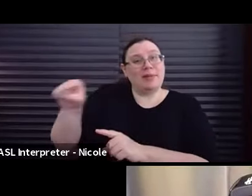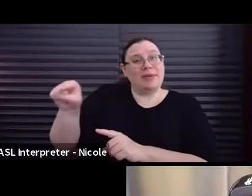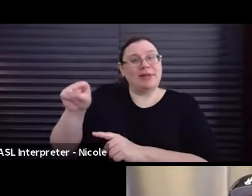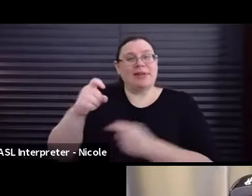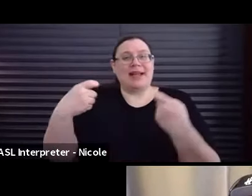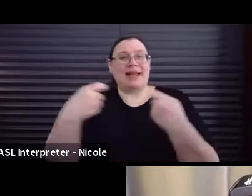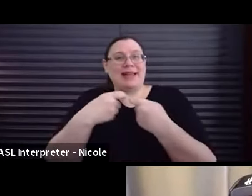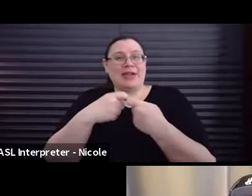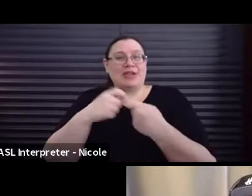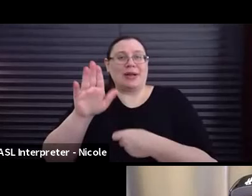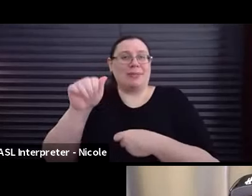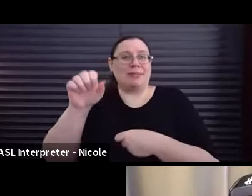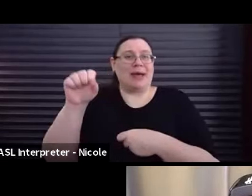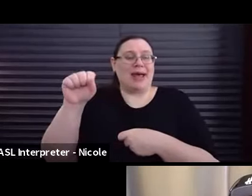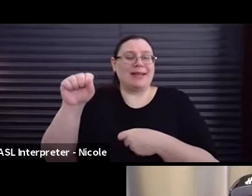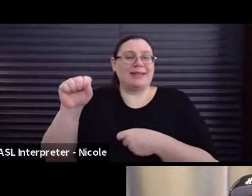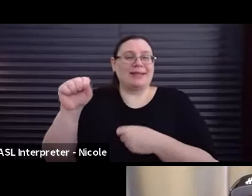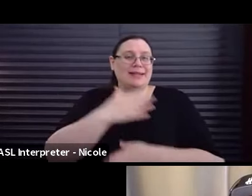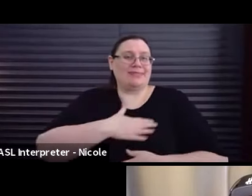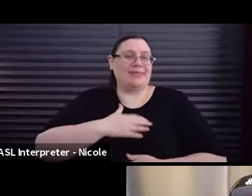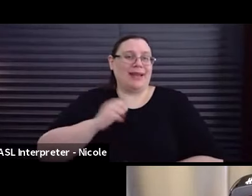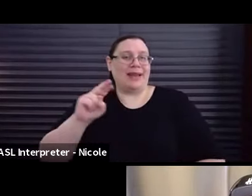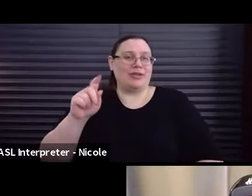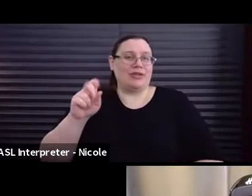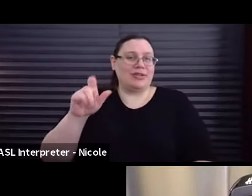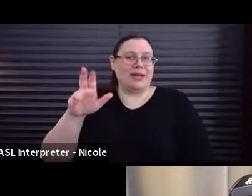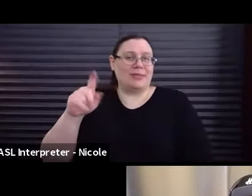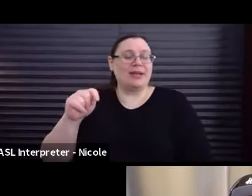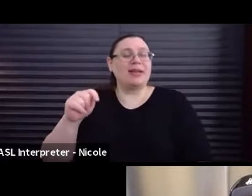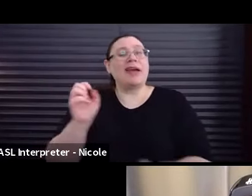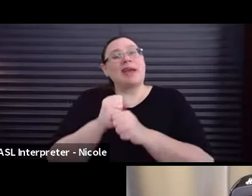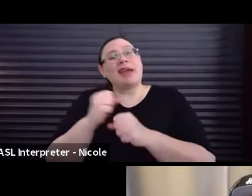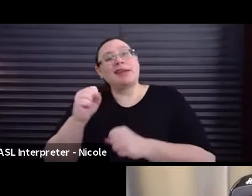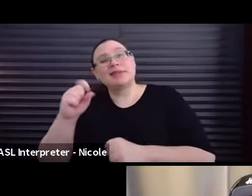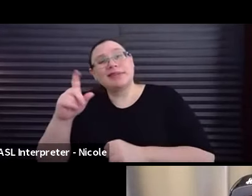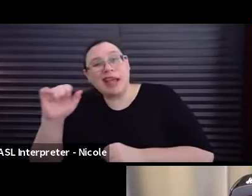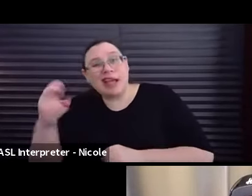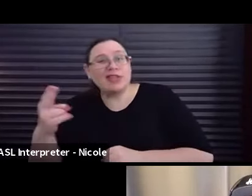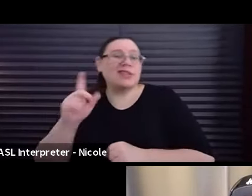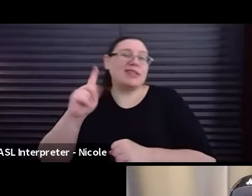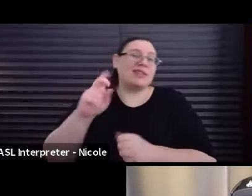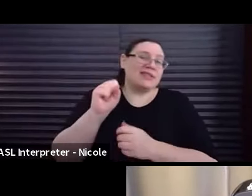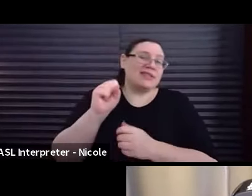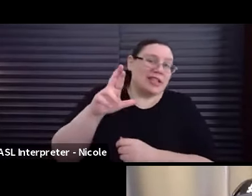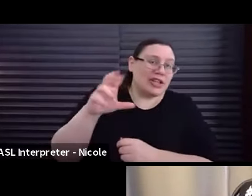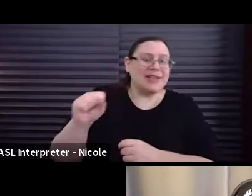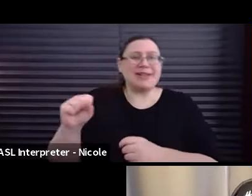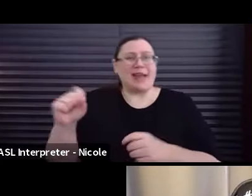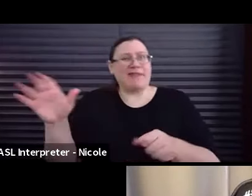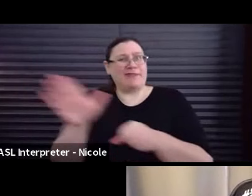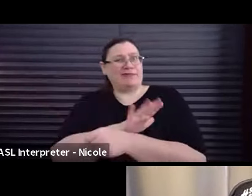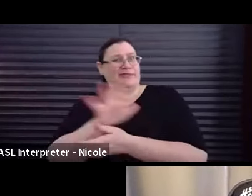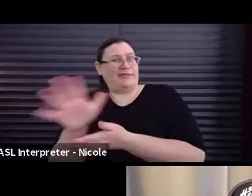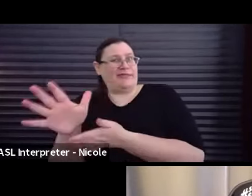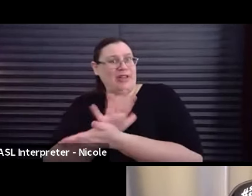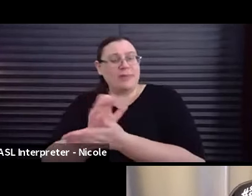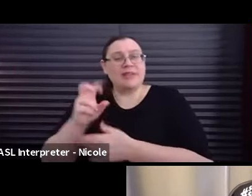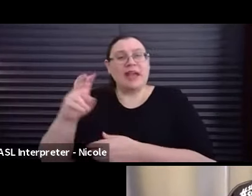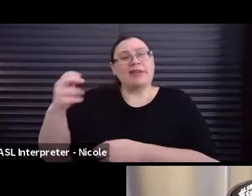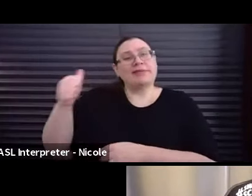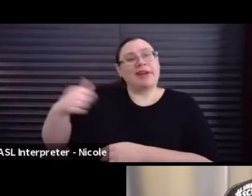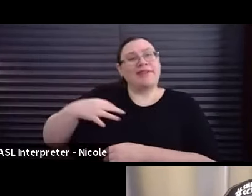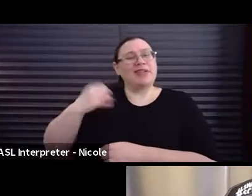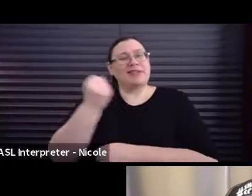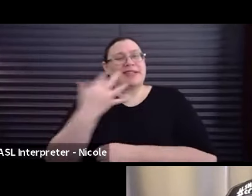Bass Entertainment, has produced projects from sketches, web series, TV pilots, and feature films. Evan volunteers in numerous